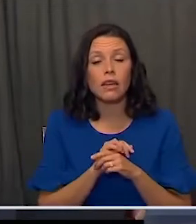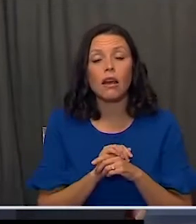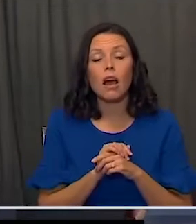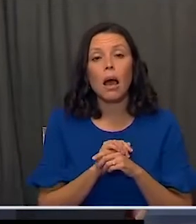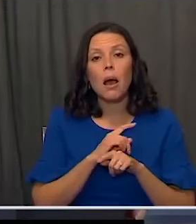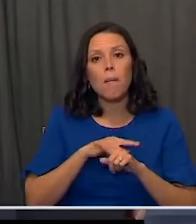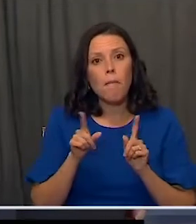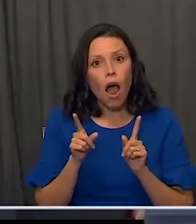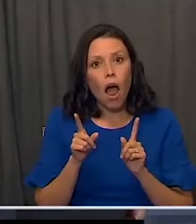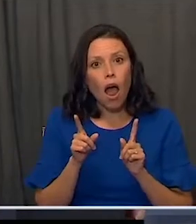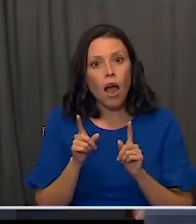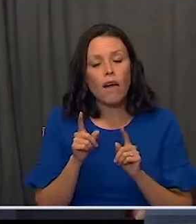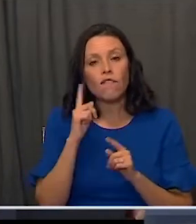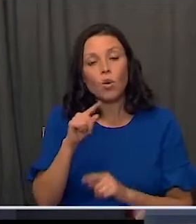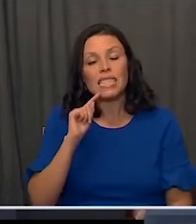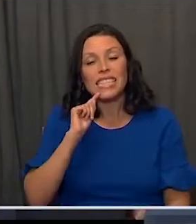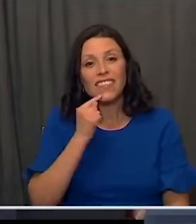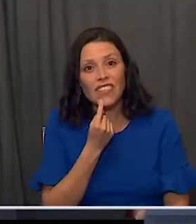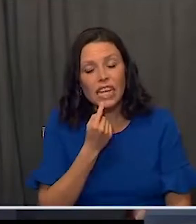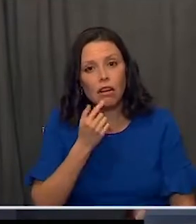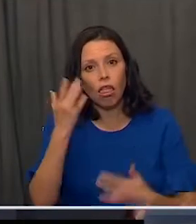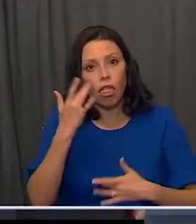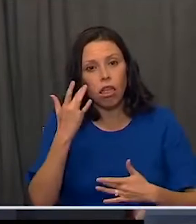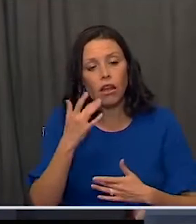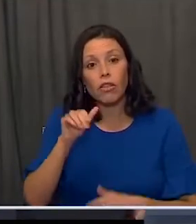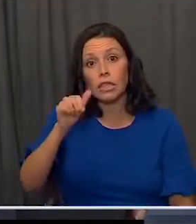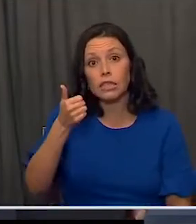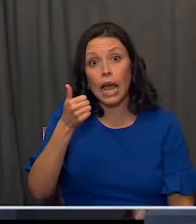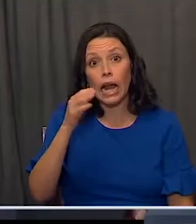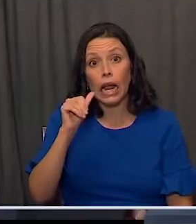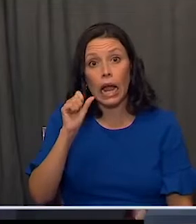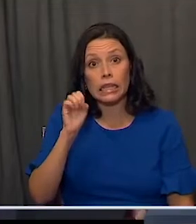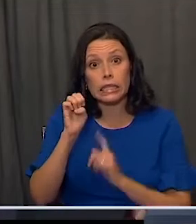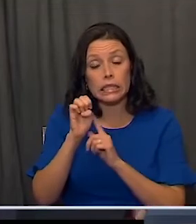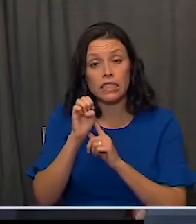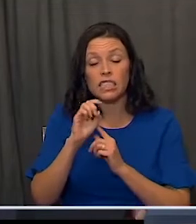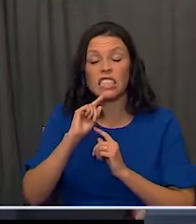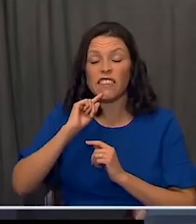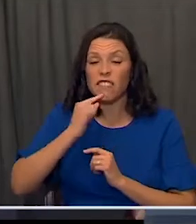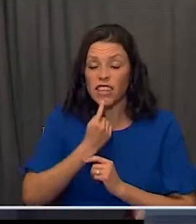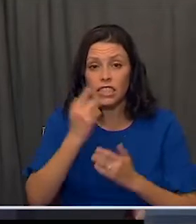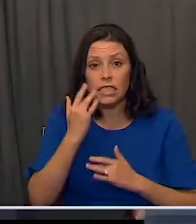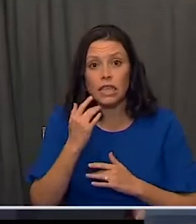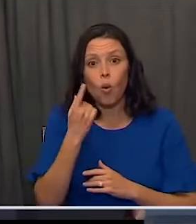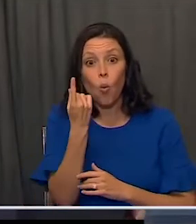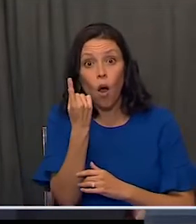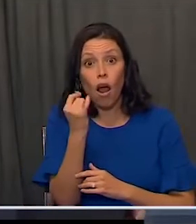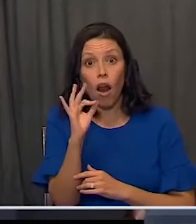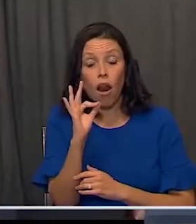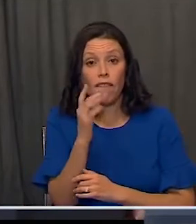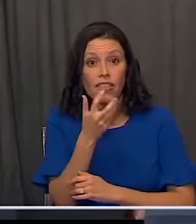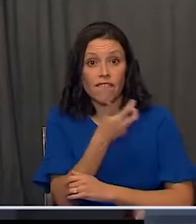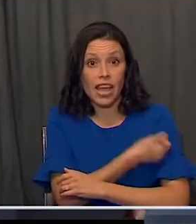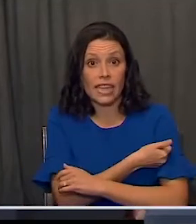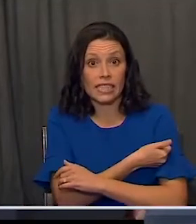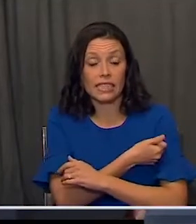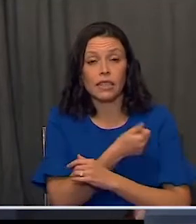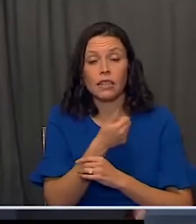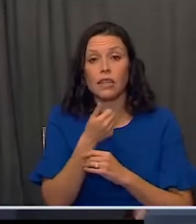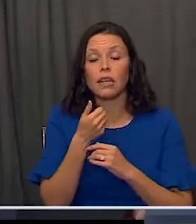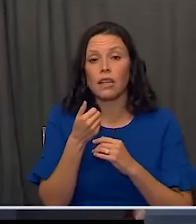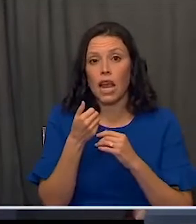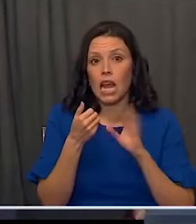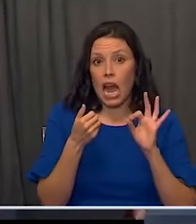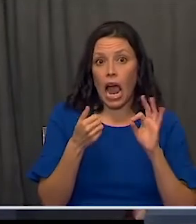but severe disease. There were 10 cases of severe disease, one in the vaccine, nine in the placebo.